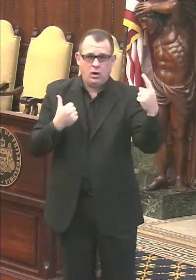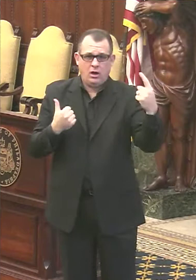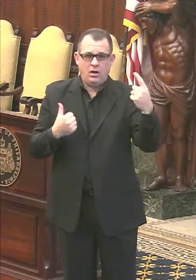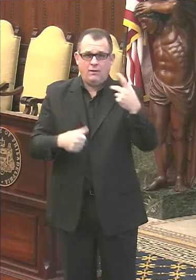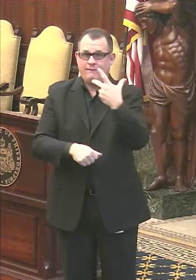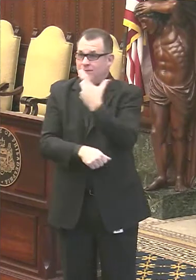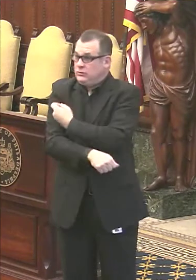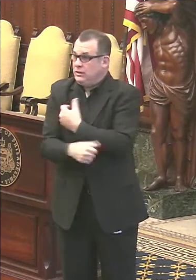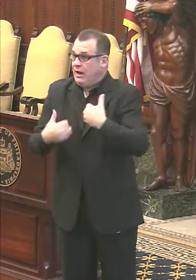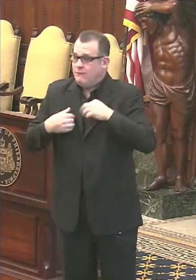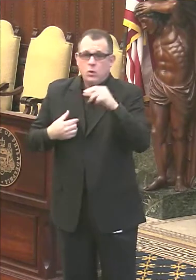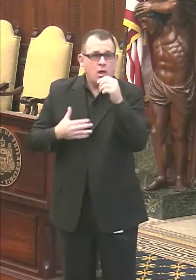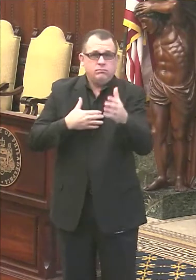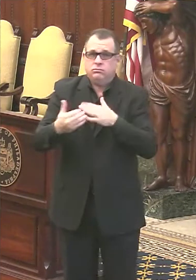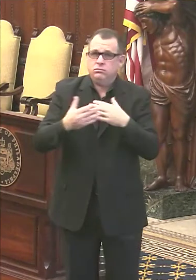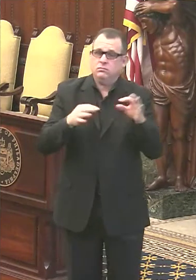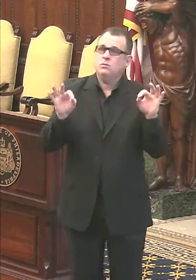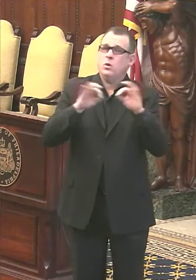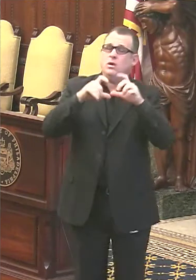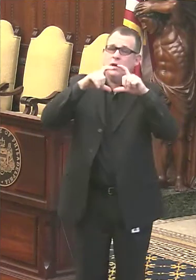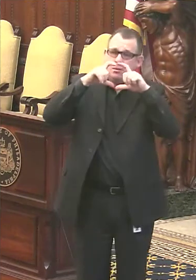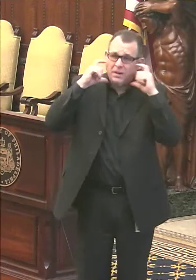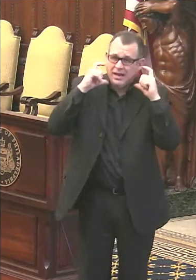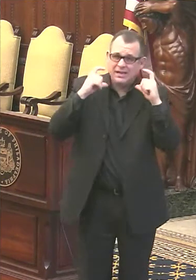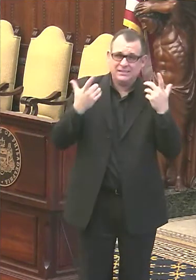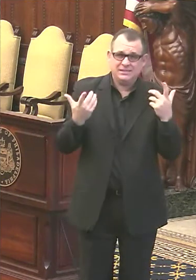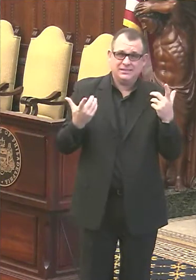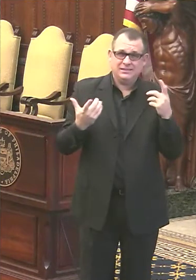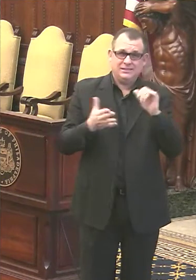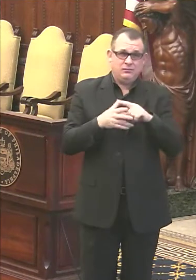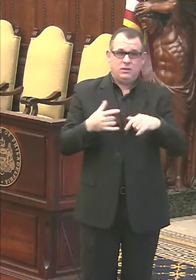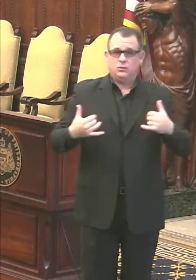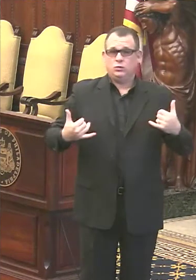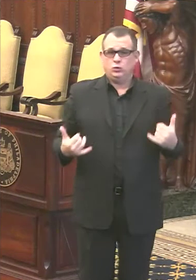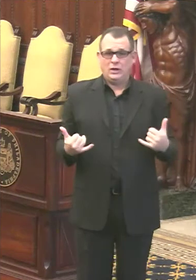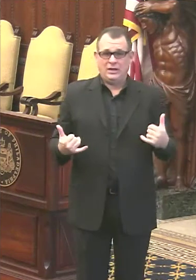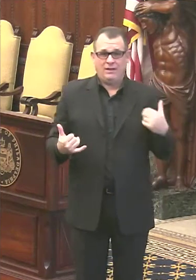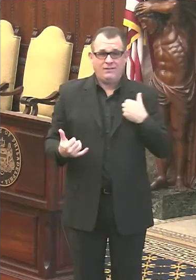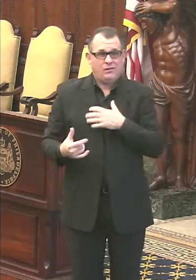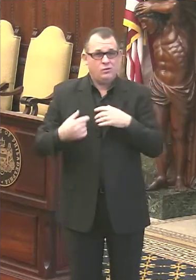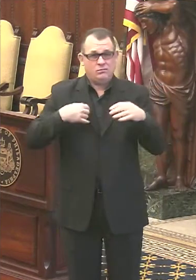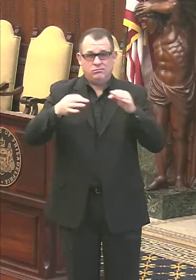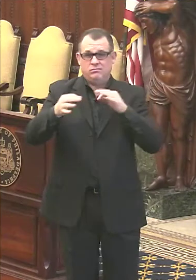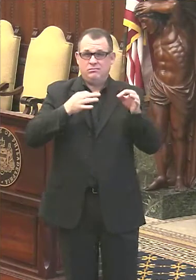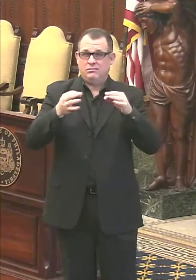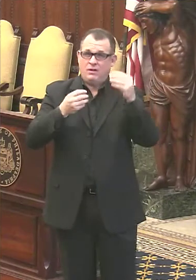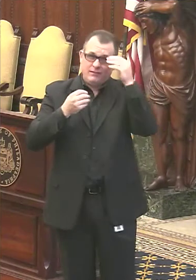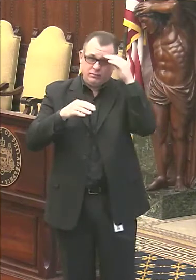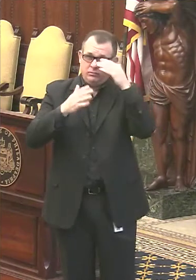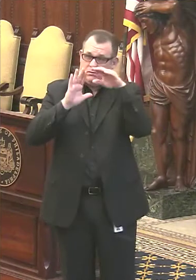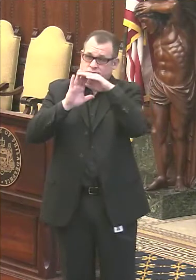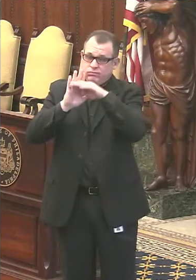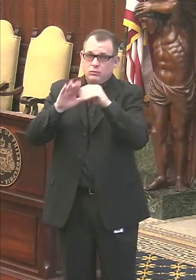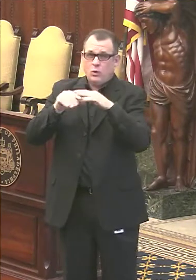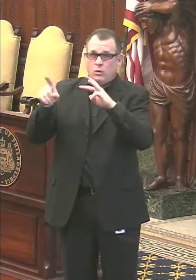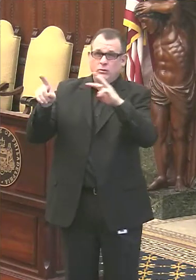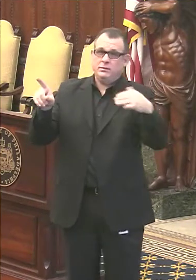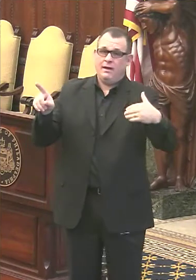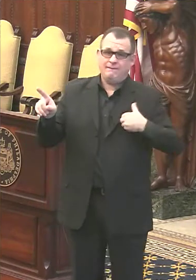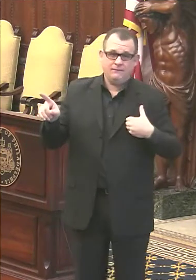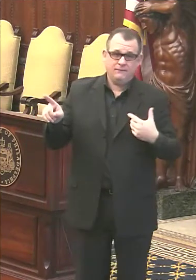now or not. That's the news today. All of our information is on our website, www.phil.gov.covid. Thanks.